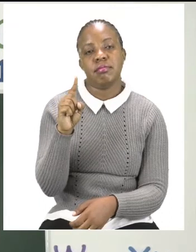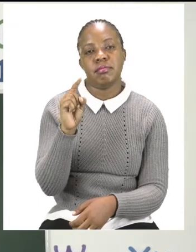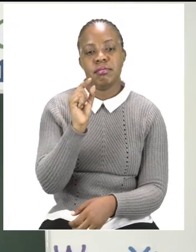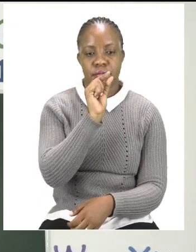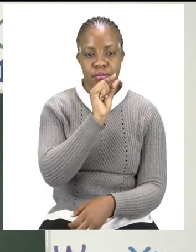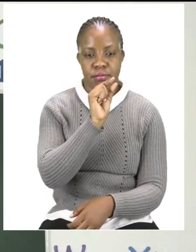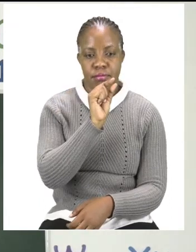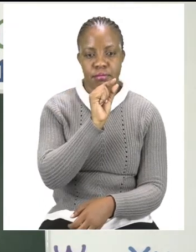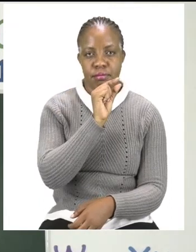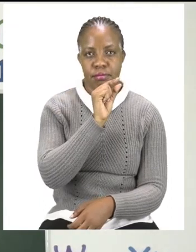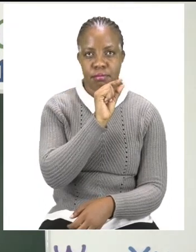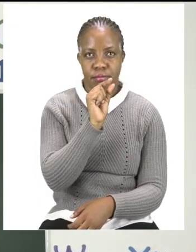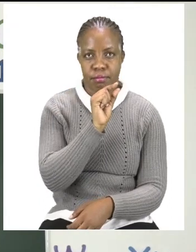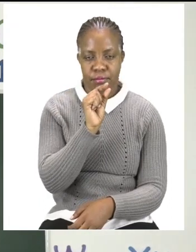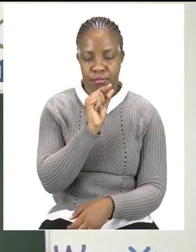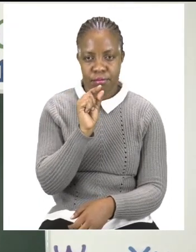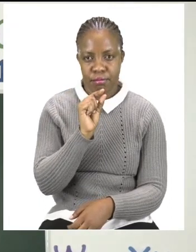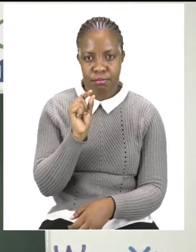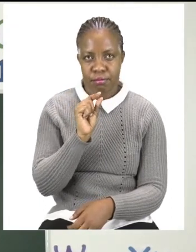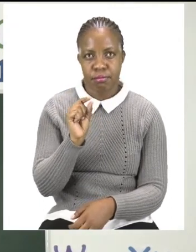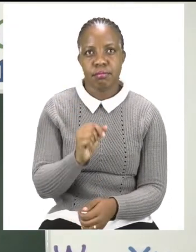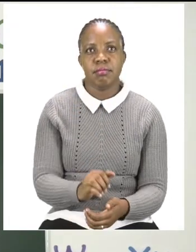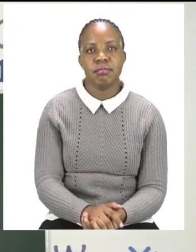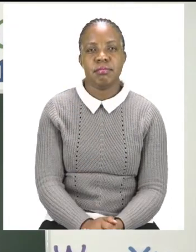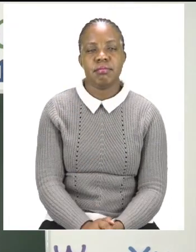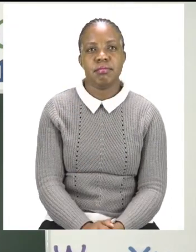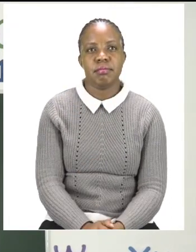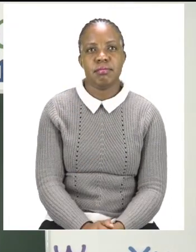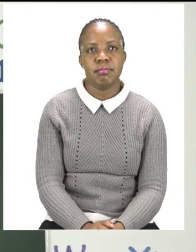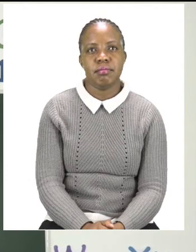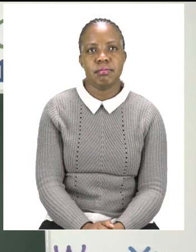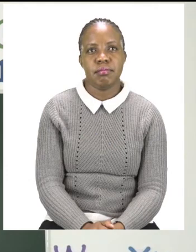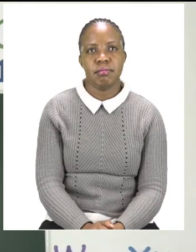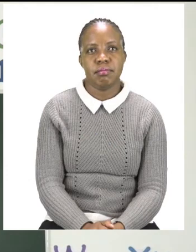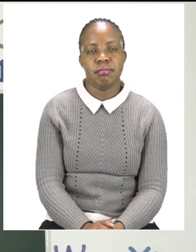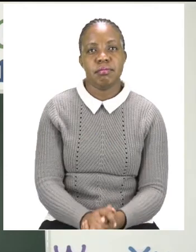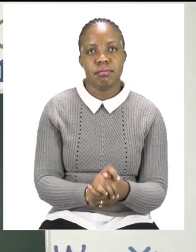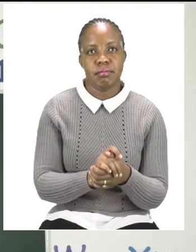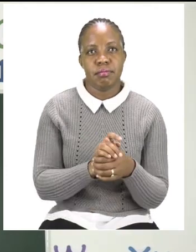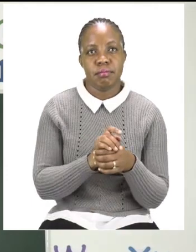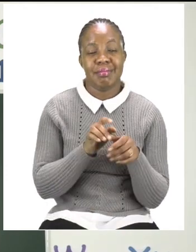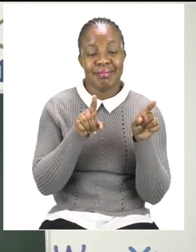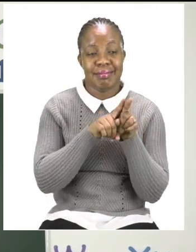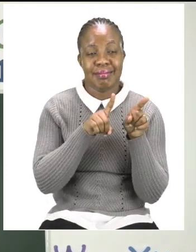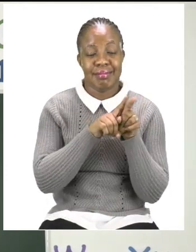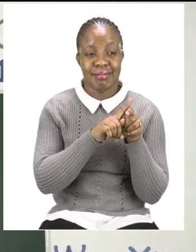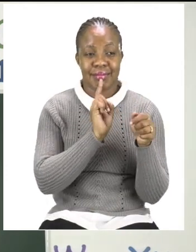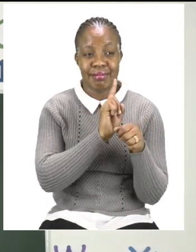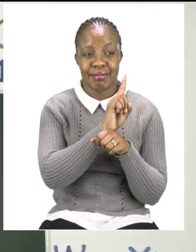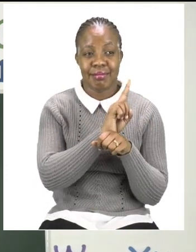that is in our booklets that kind of looks like this one is a bin. So, we say B